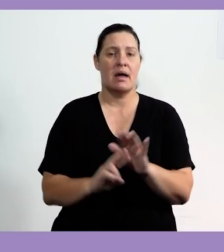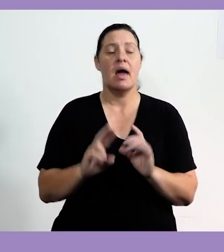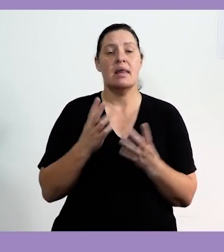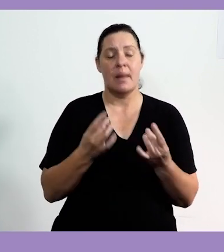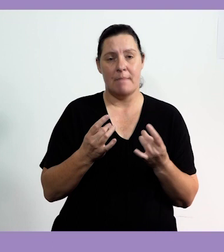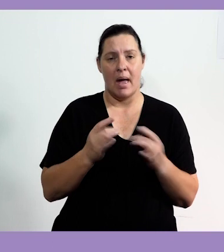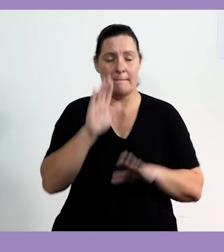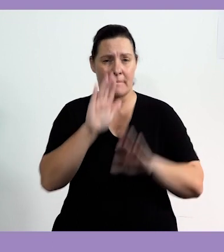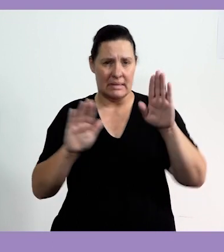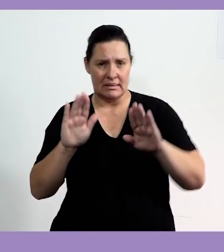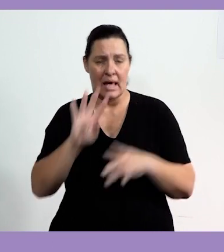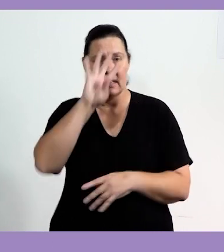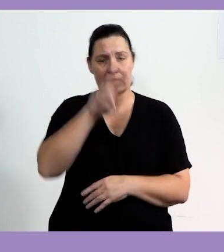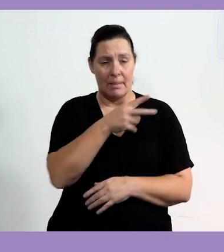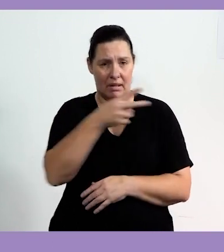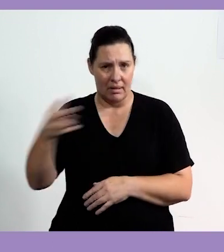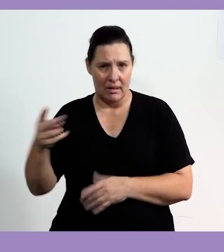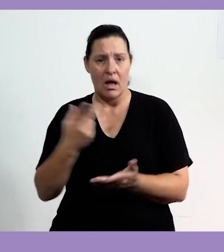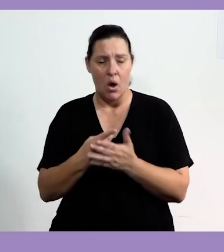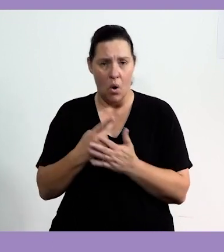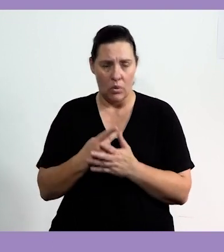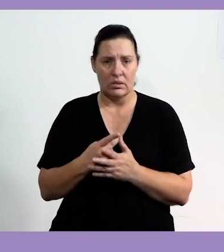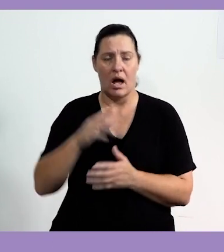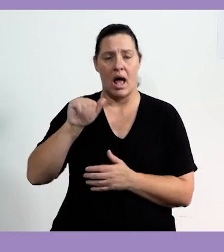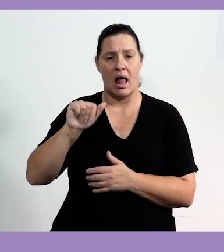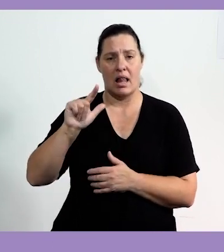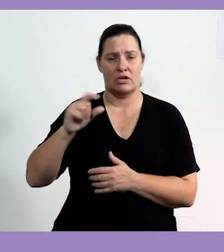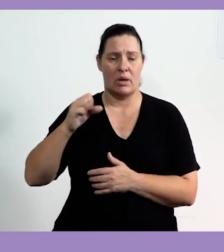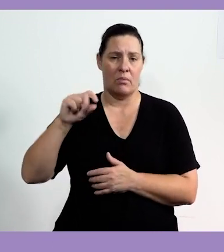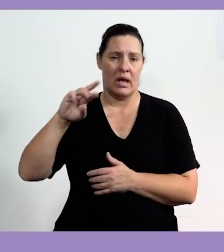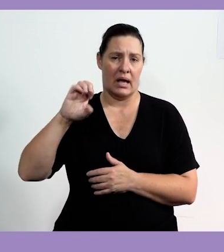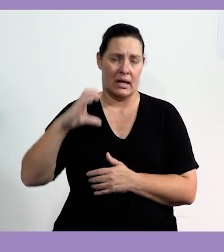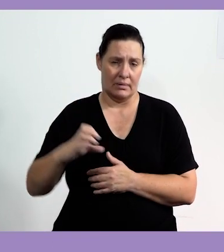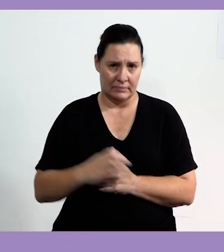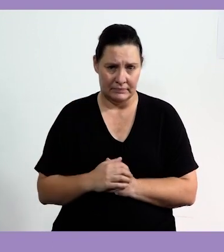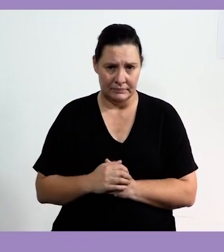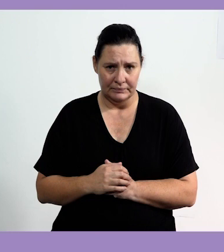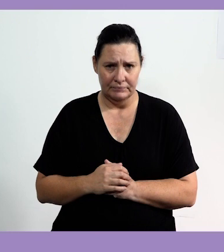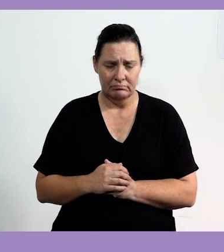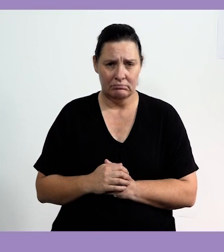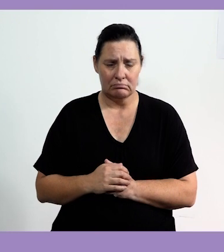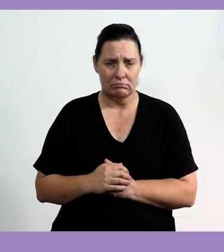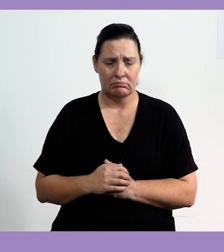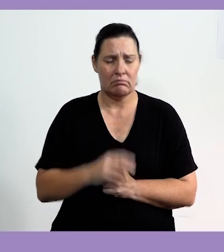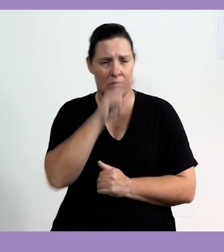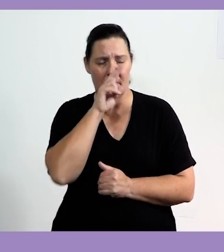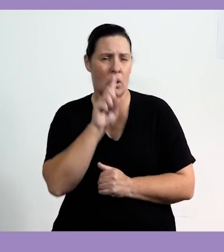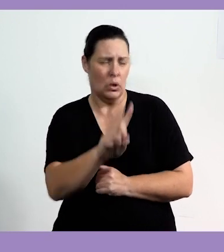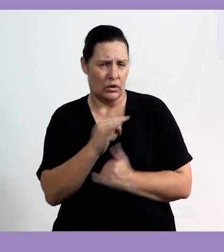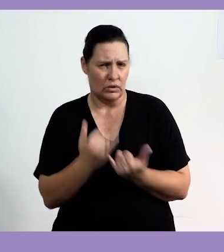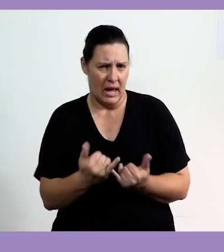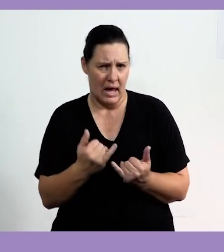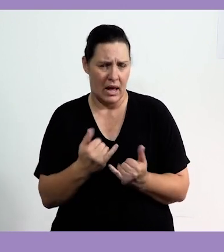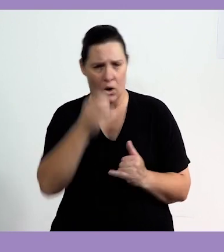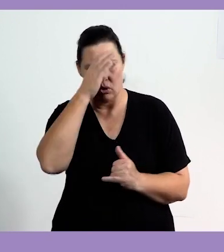numeric patterns in tables and algebraically. Let's look at today's concept